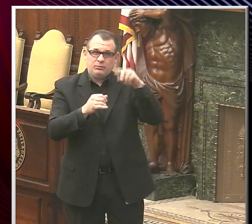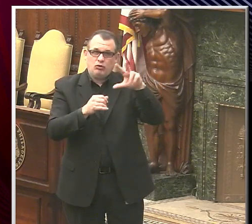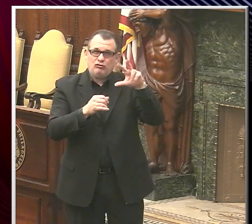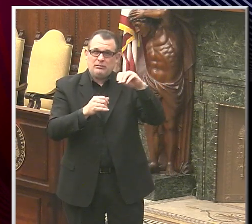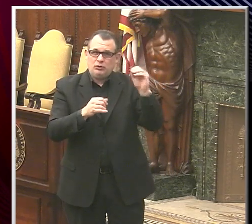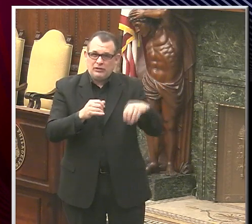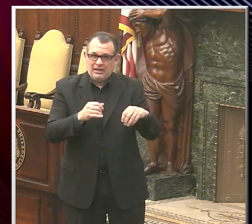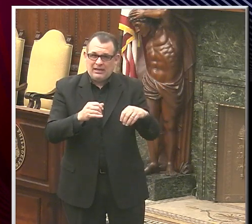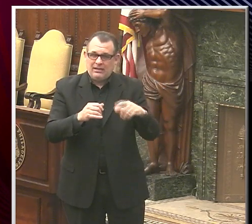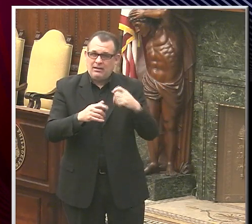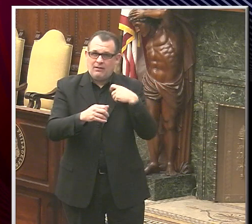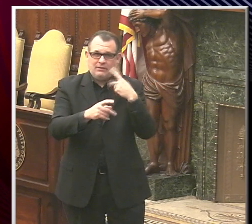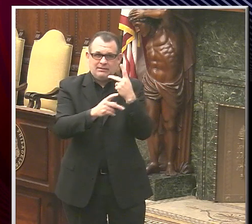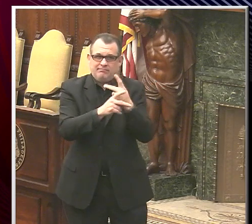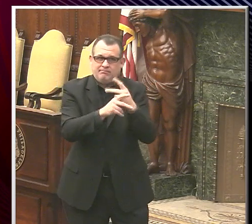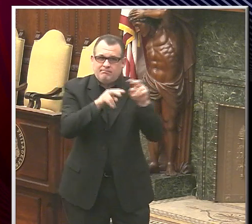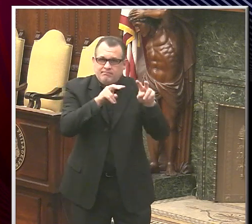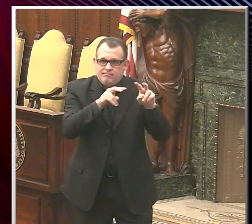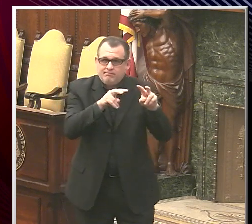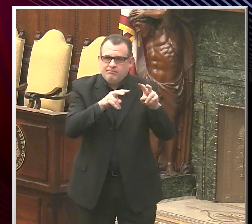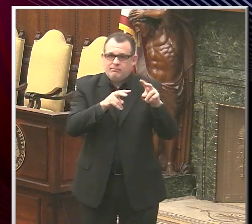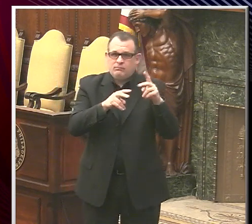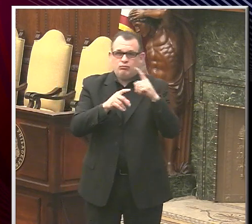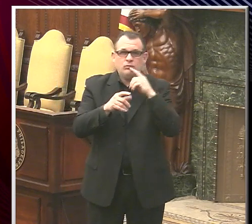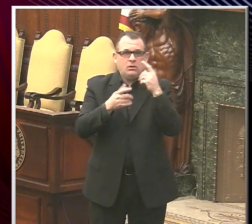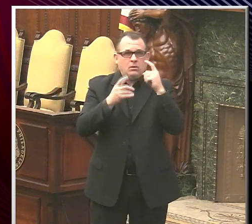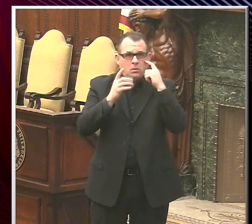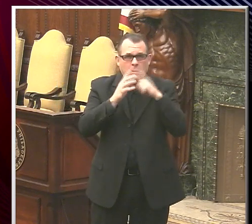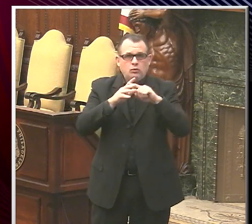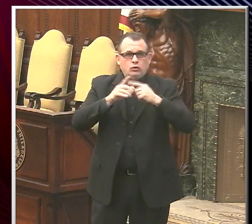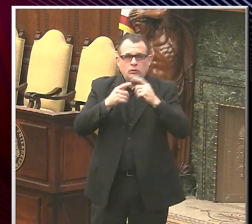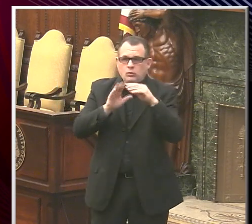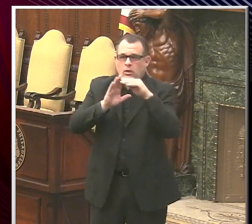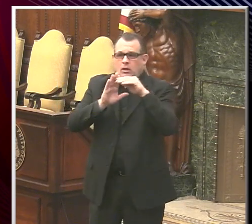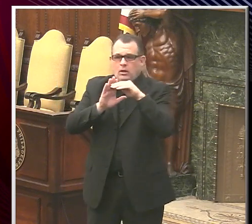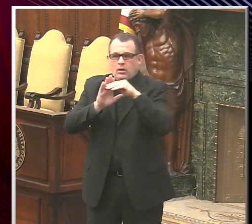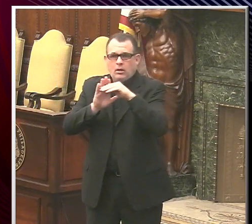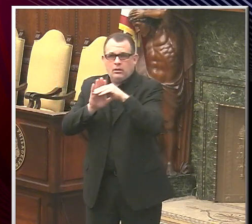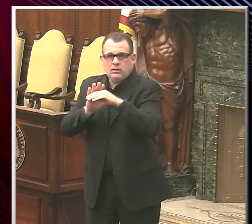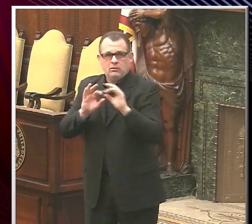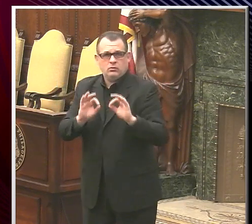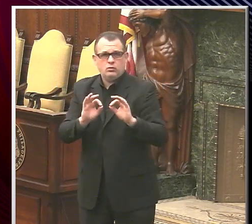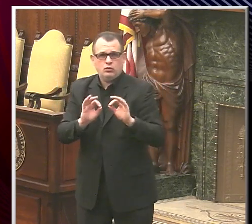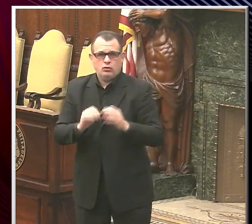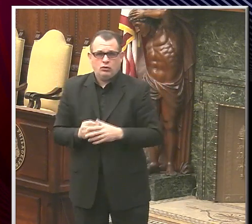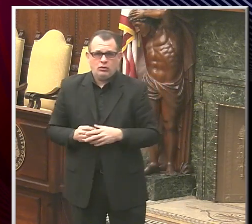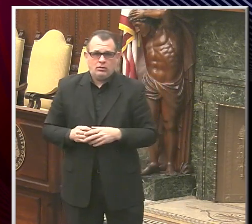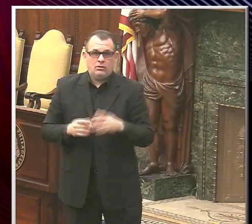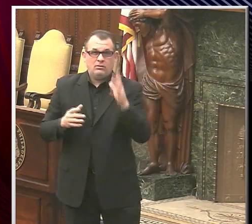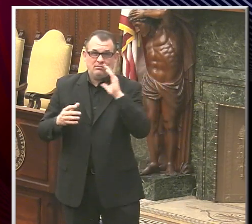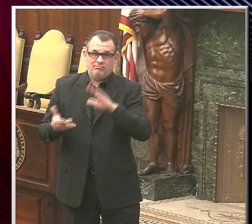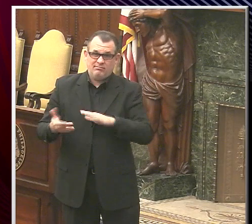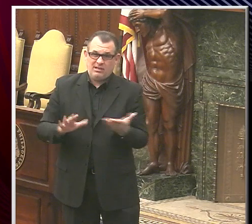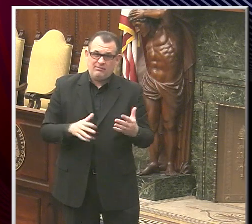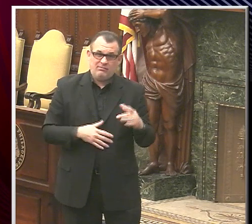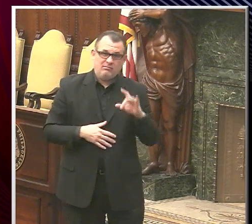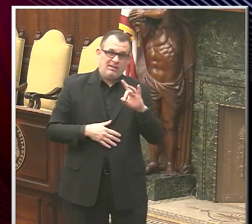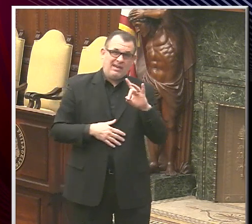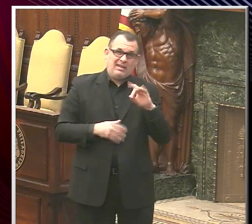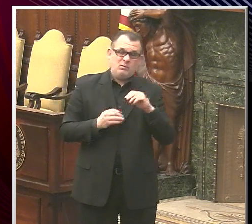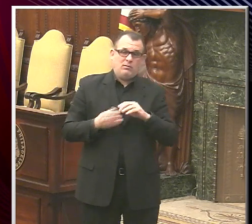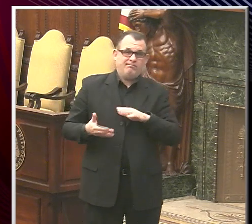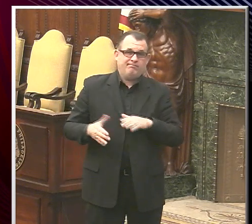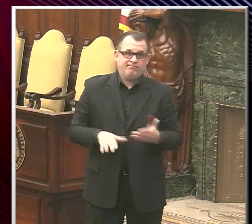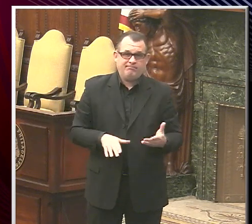precautions, but it's nice to still see that continued downward trend. As far as deaths, we have eight new deaths identified today,